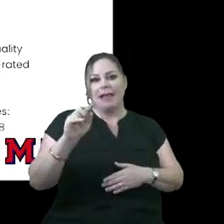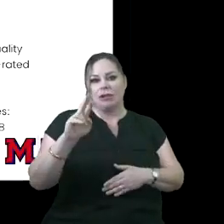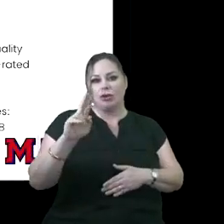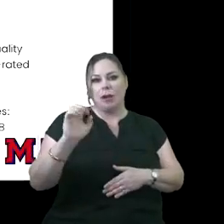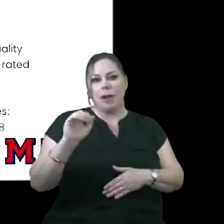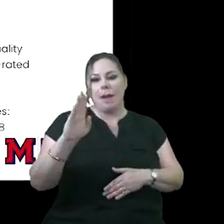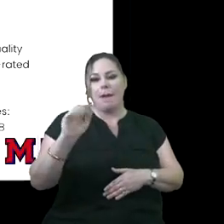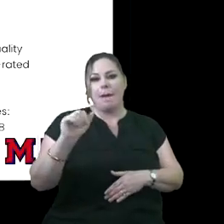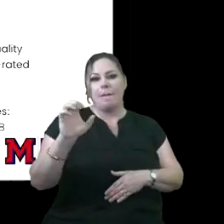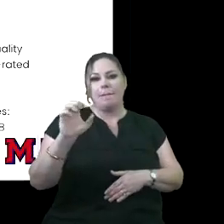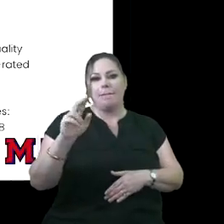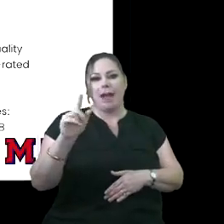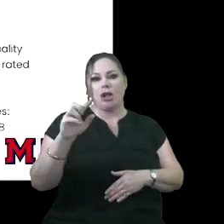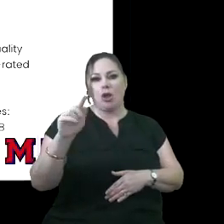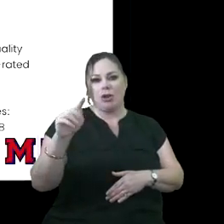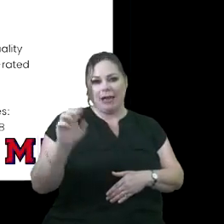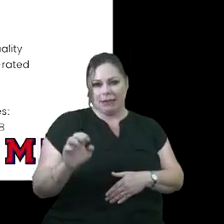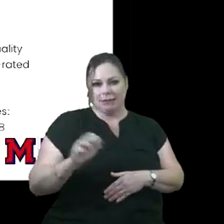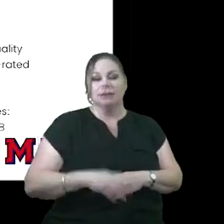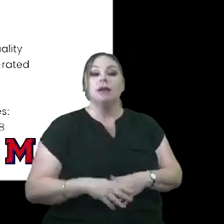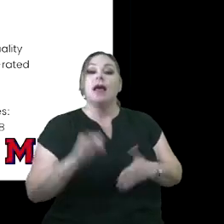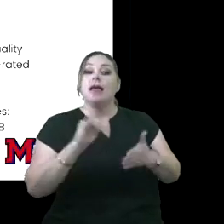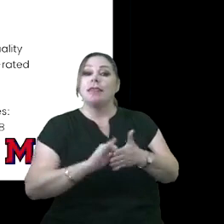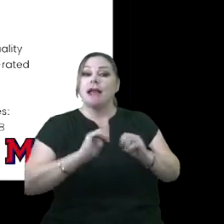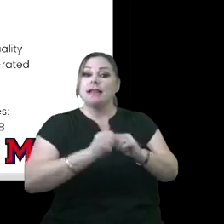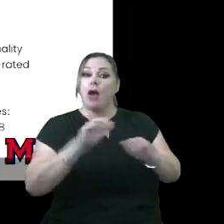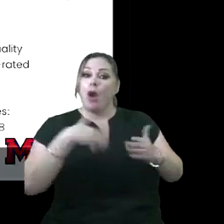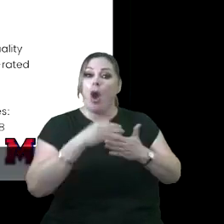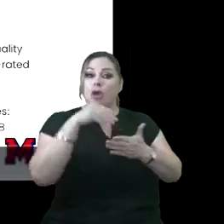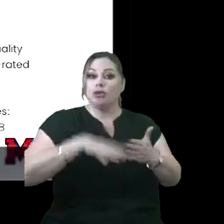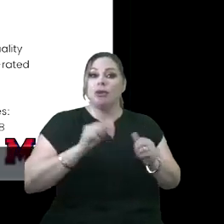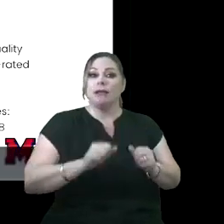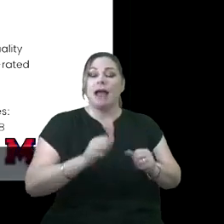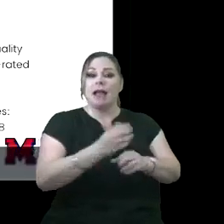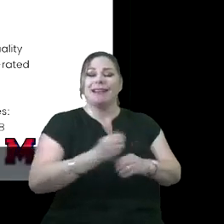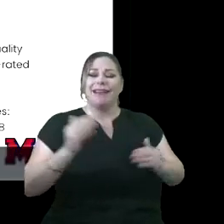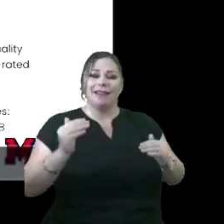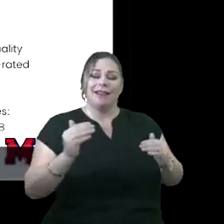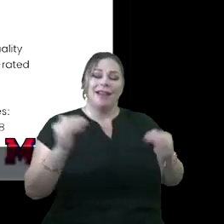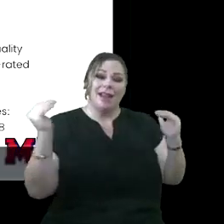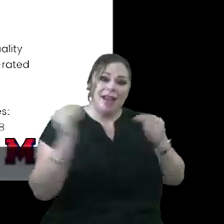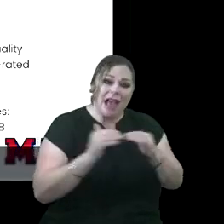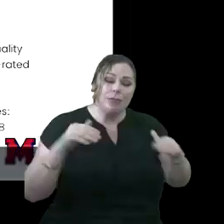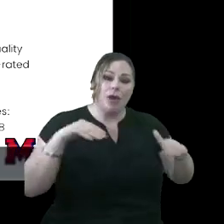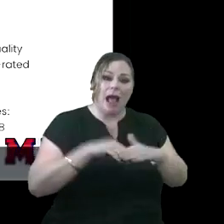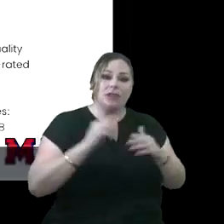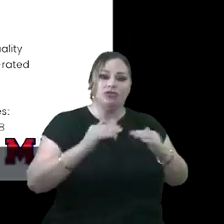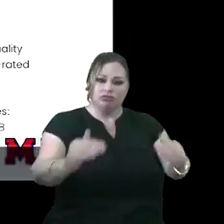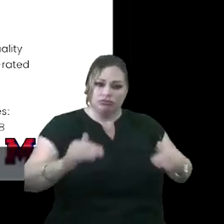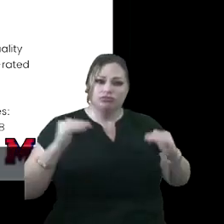our goal is to make sure all scholars receive equitable access to high quality A and B rated campuses.